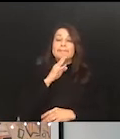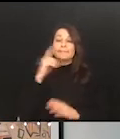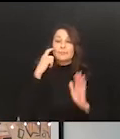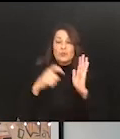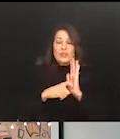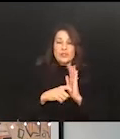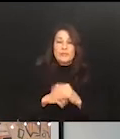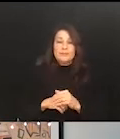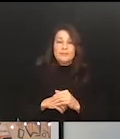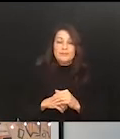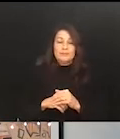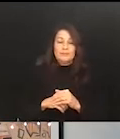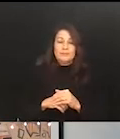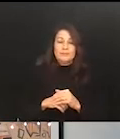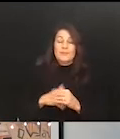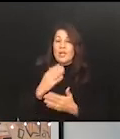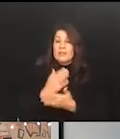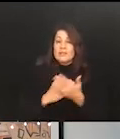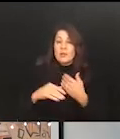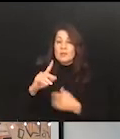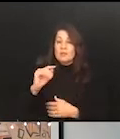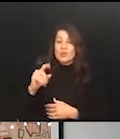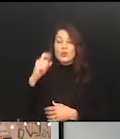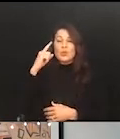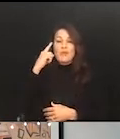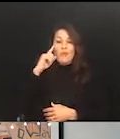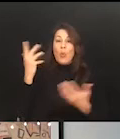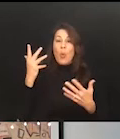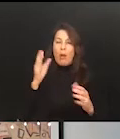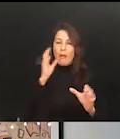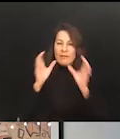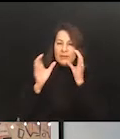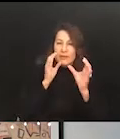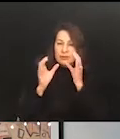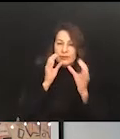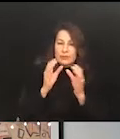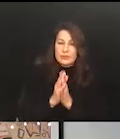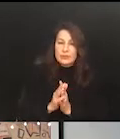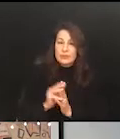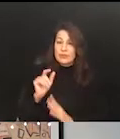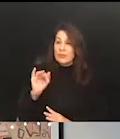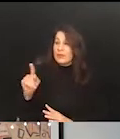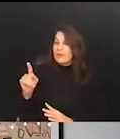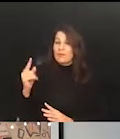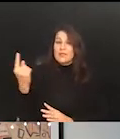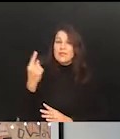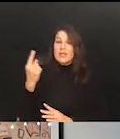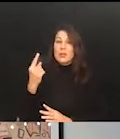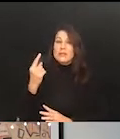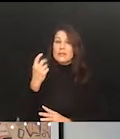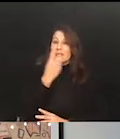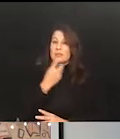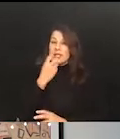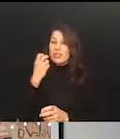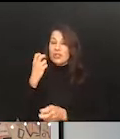are literally to have a conversation. And if someone's speech is harder to recognize or again, doesn't